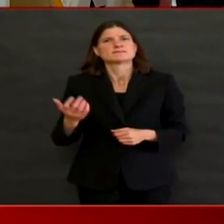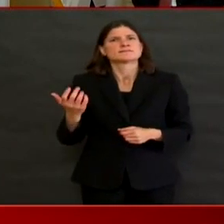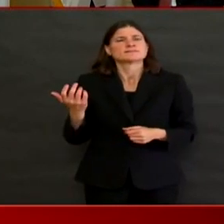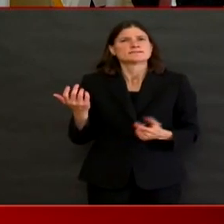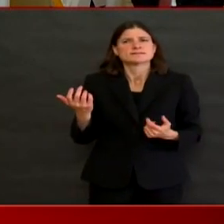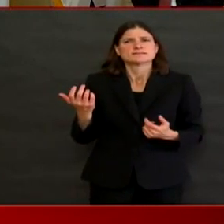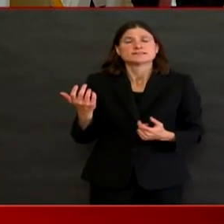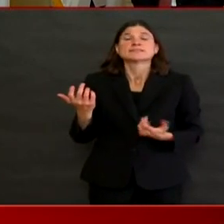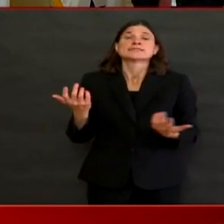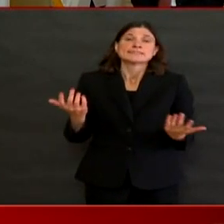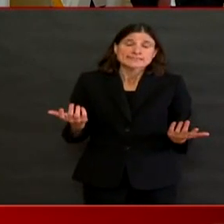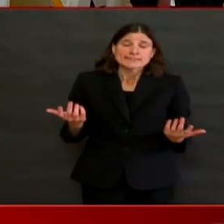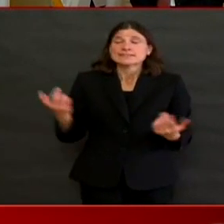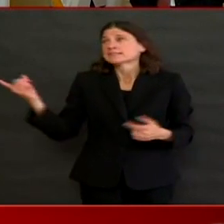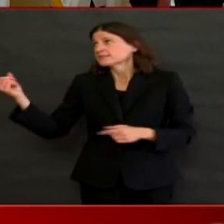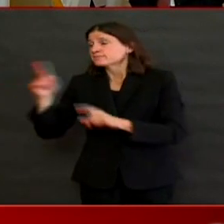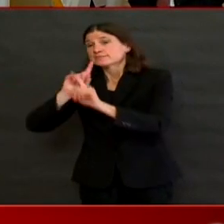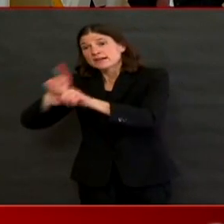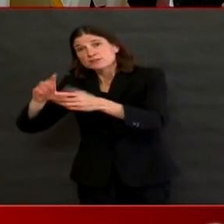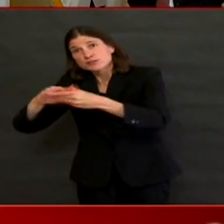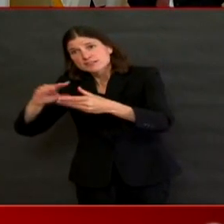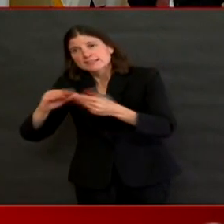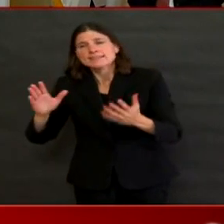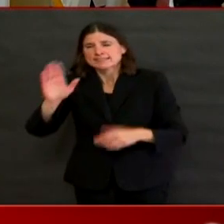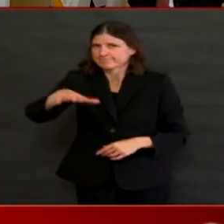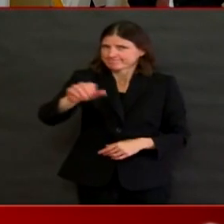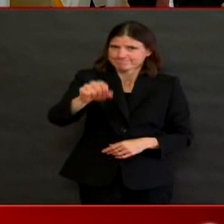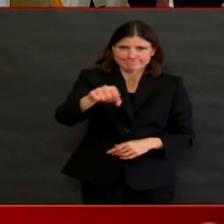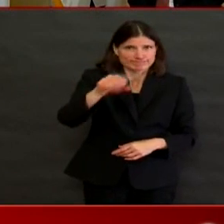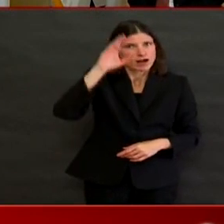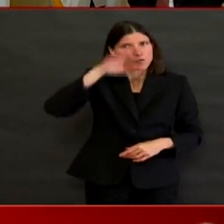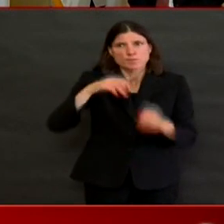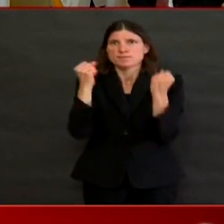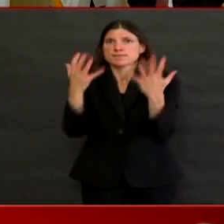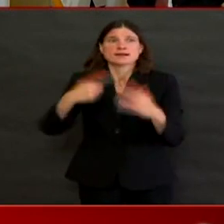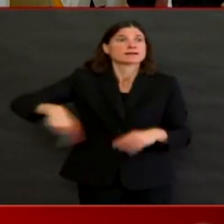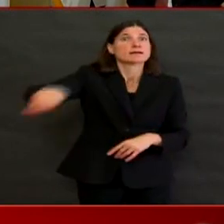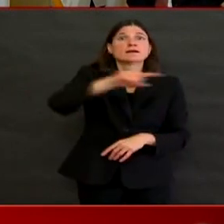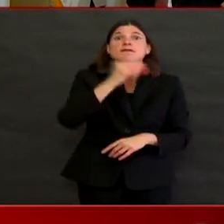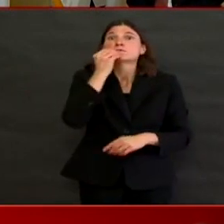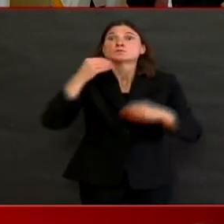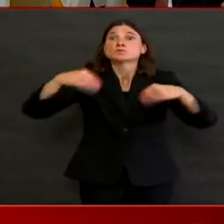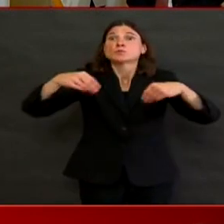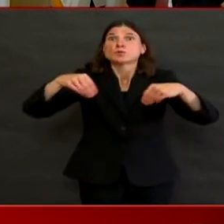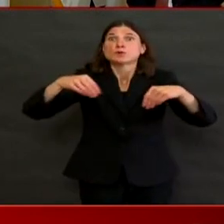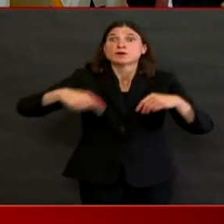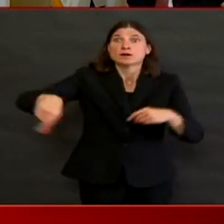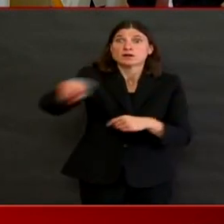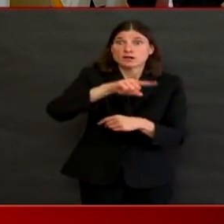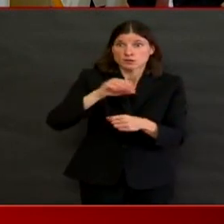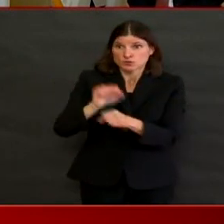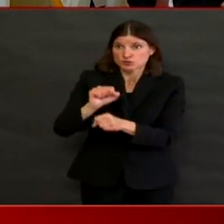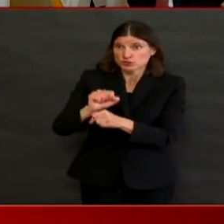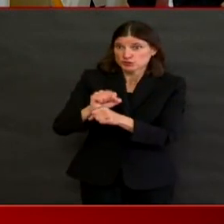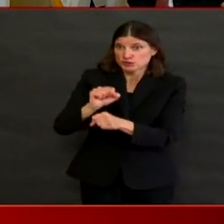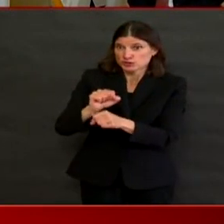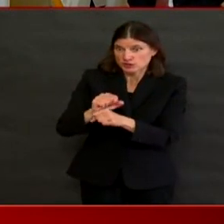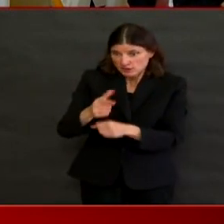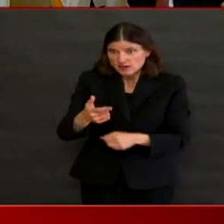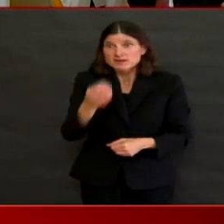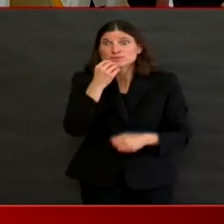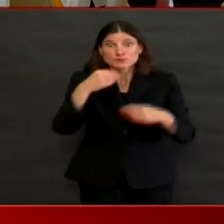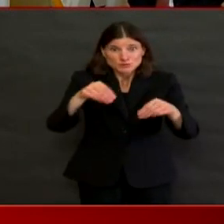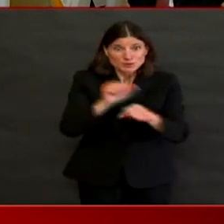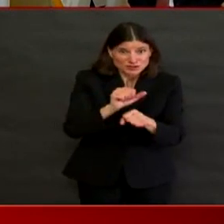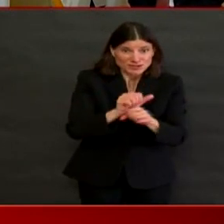who have to go to work every day, most especially health care workers, first responders, many people in state employment in